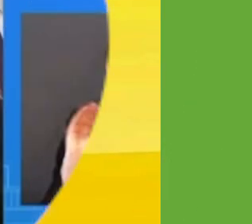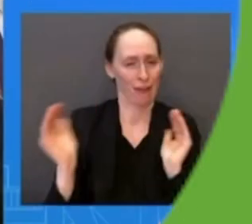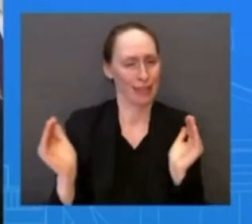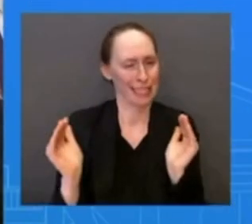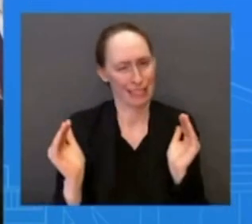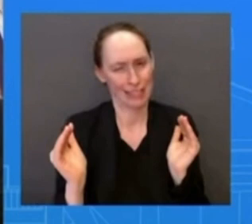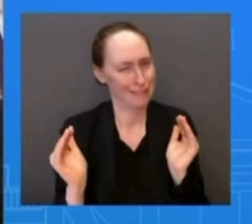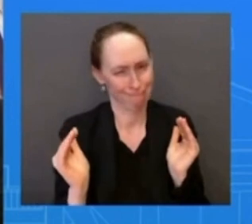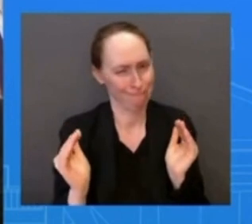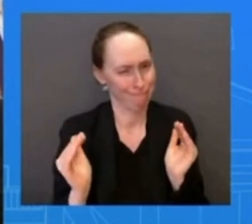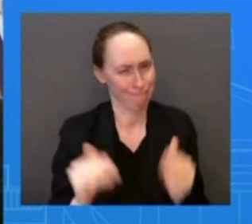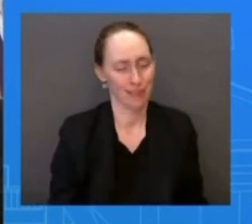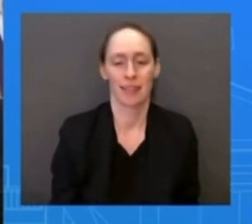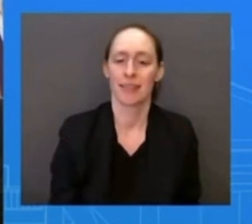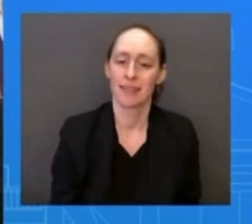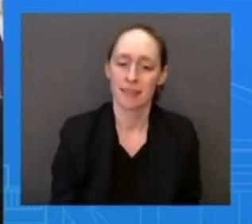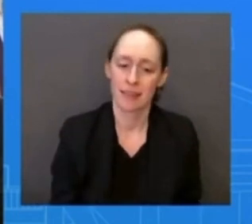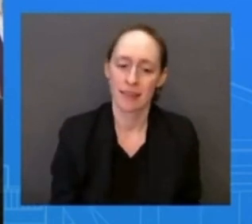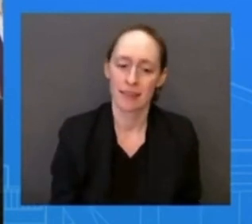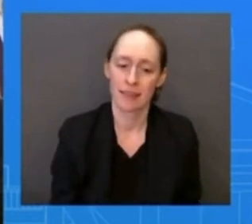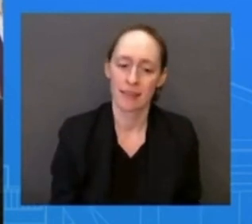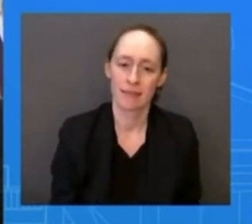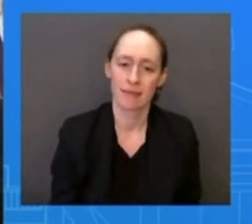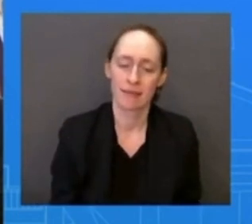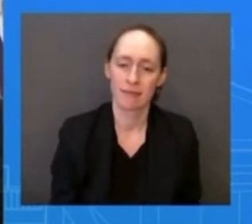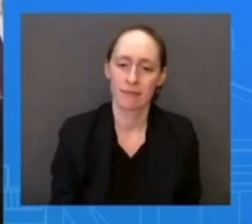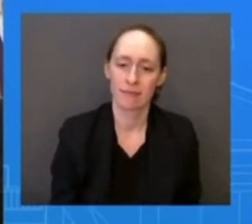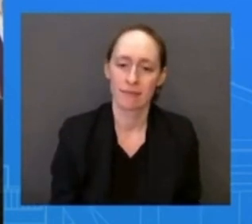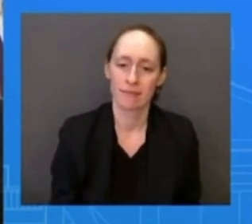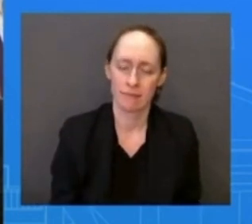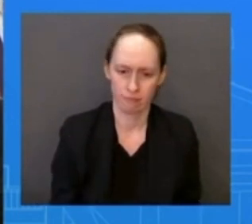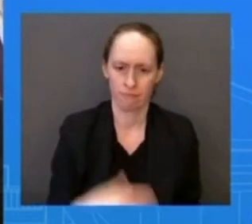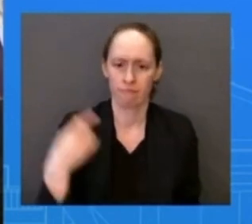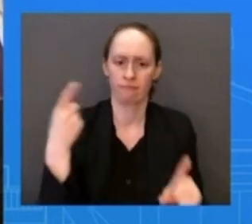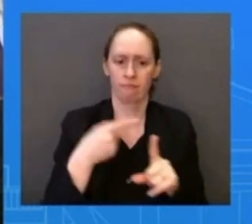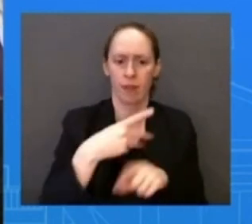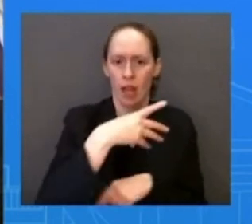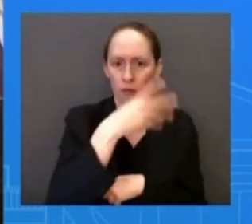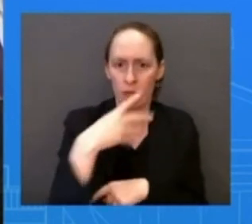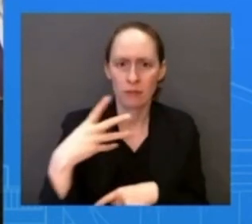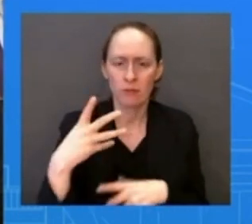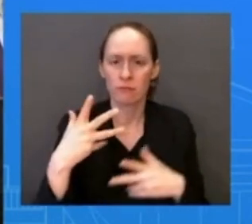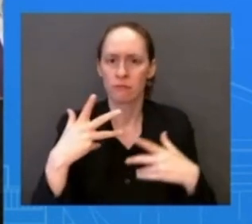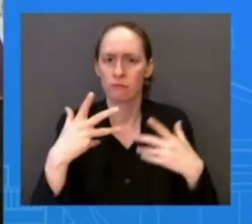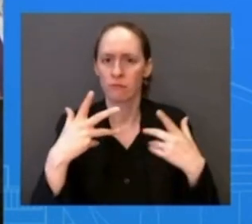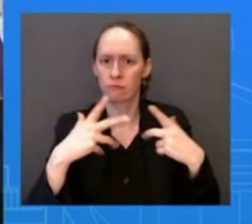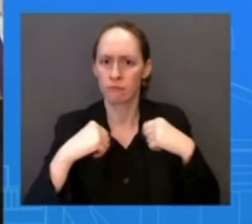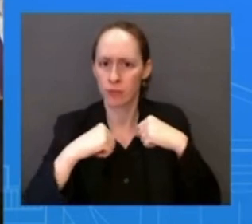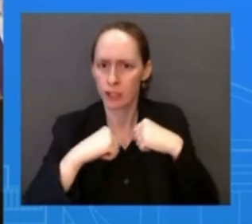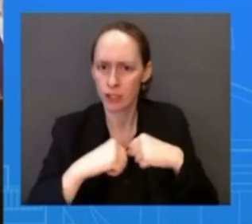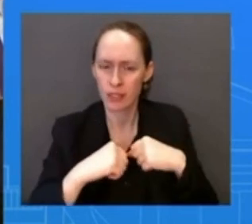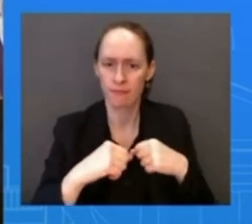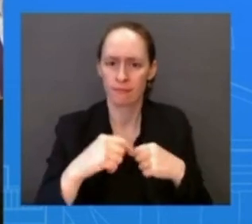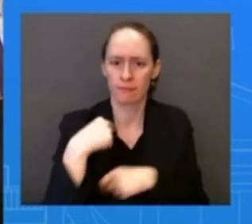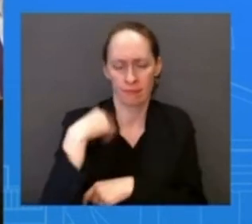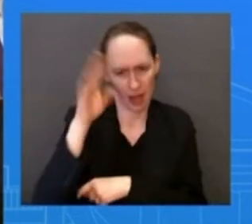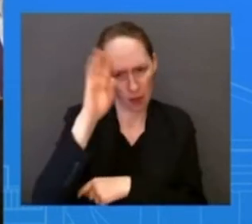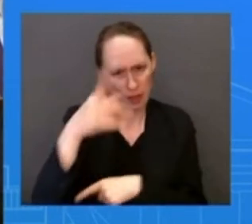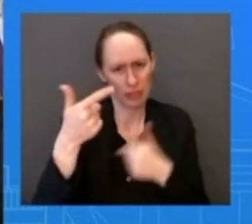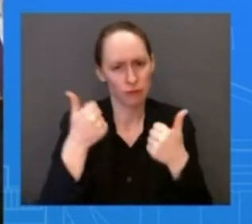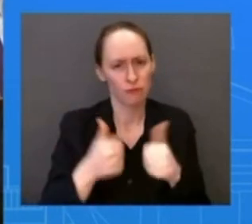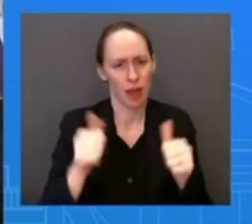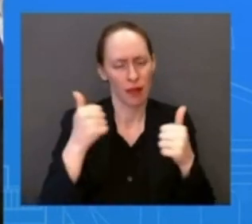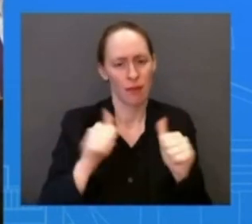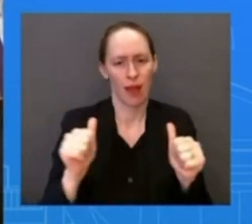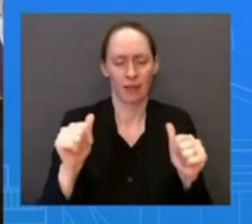You just laid out the differences that you see in the Trump administration rules and the new ones that you guys have announced. But a lot of migrant advocate groups don't